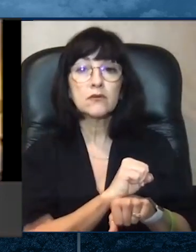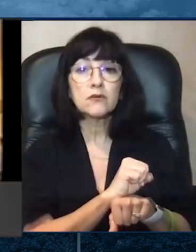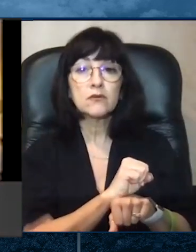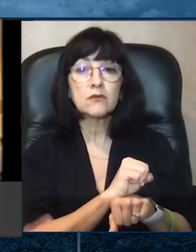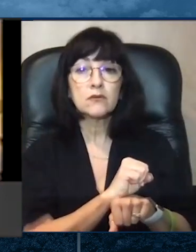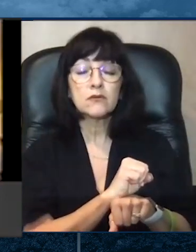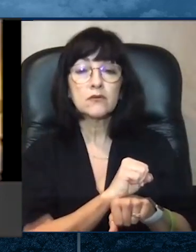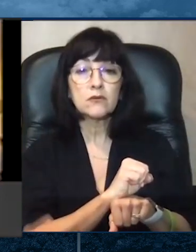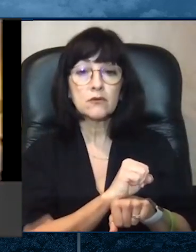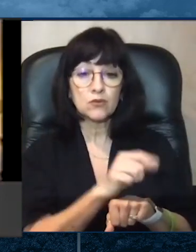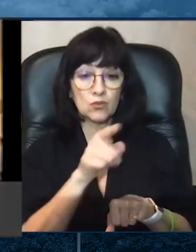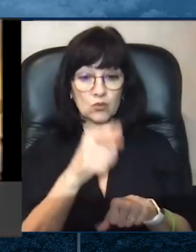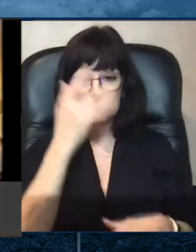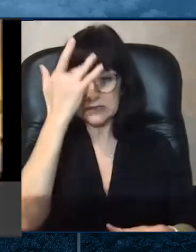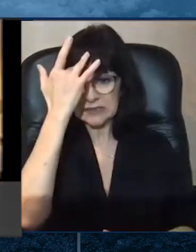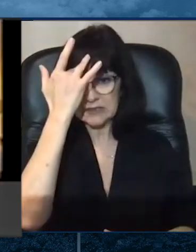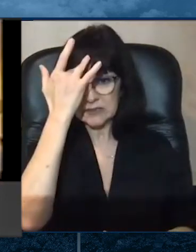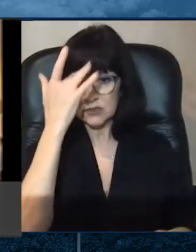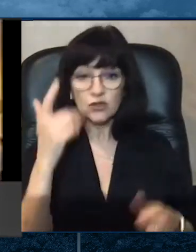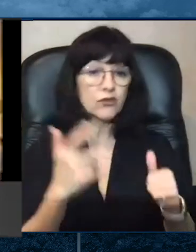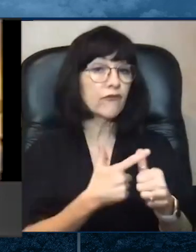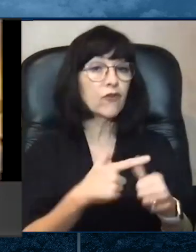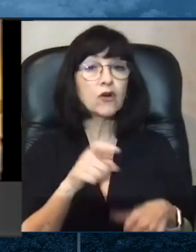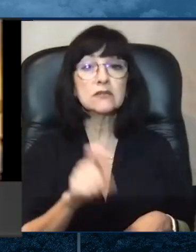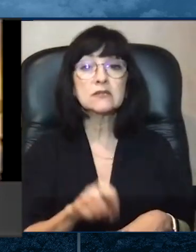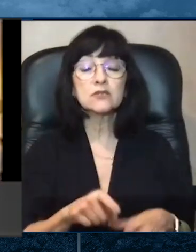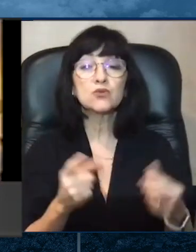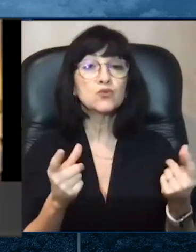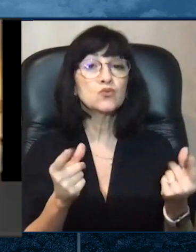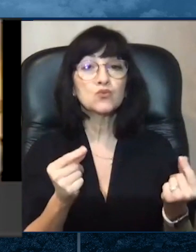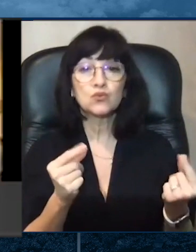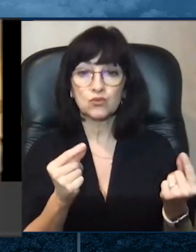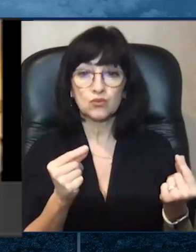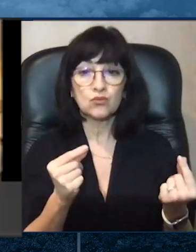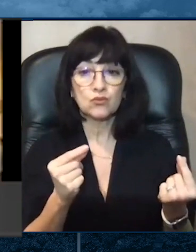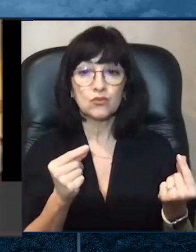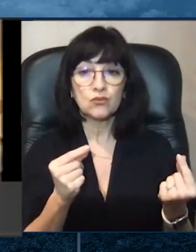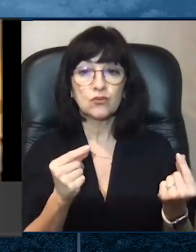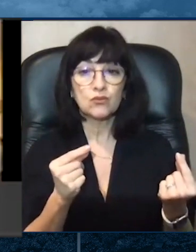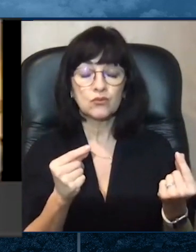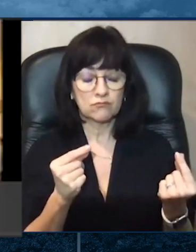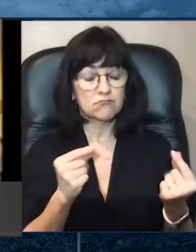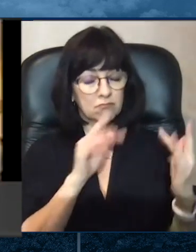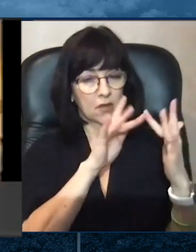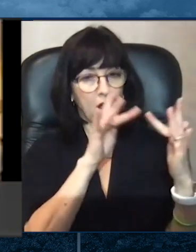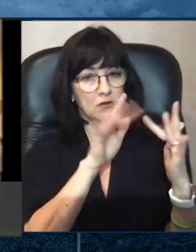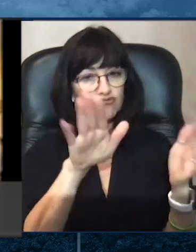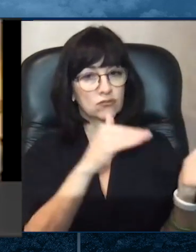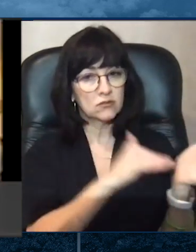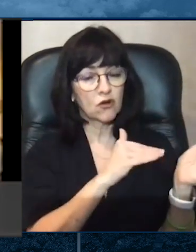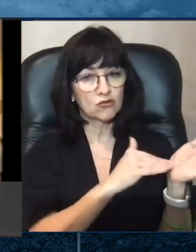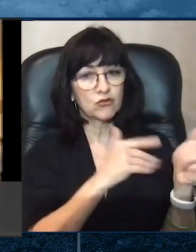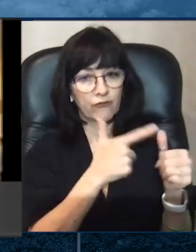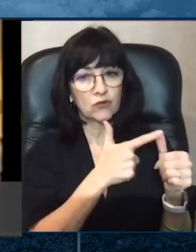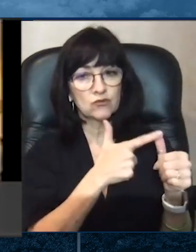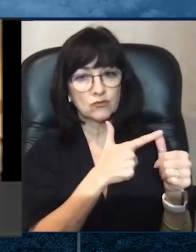the first thing they need to do is call your doctor and make sure